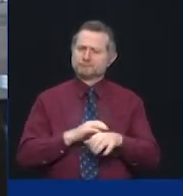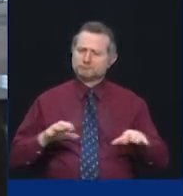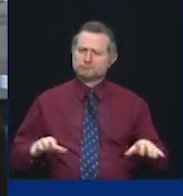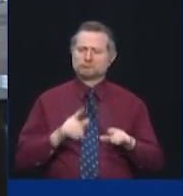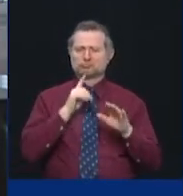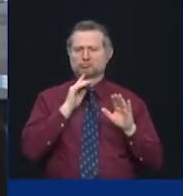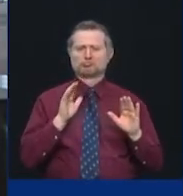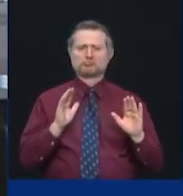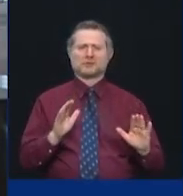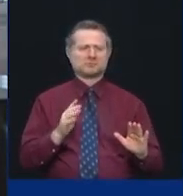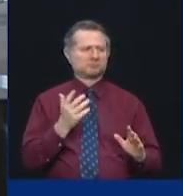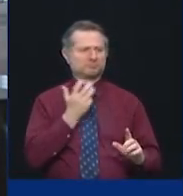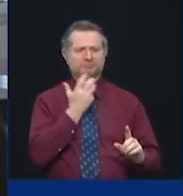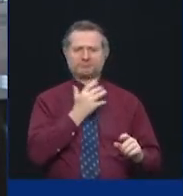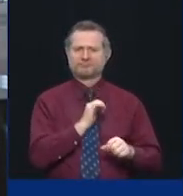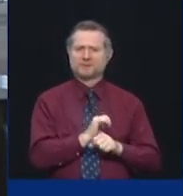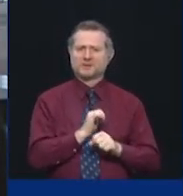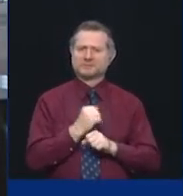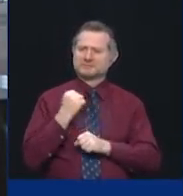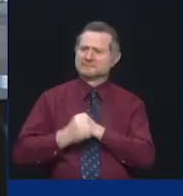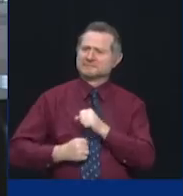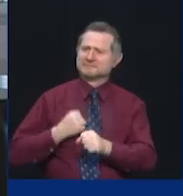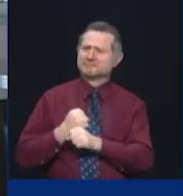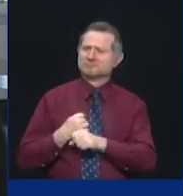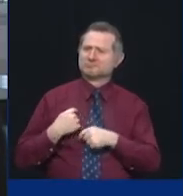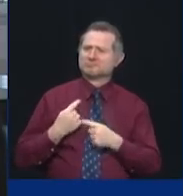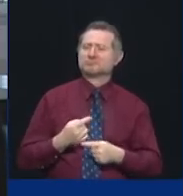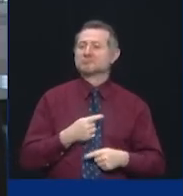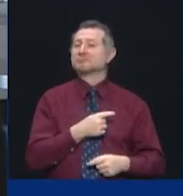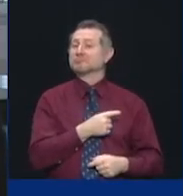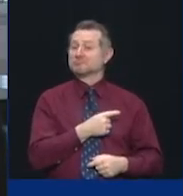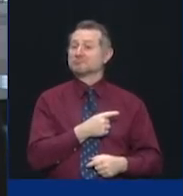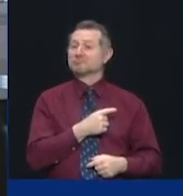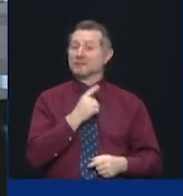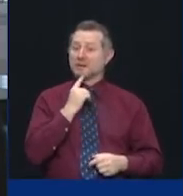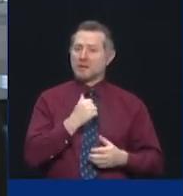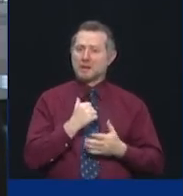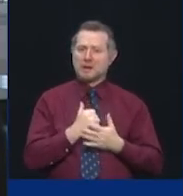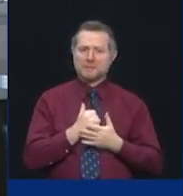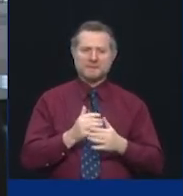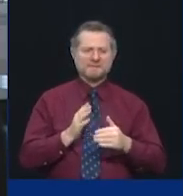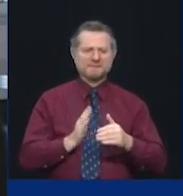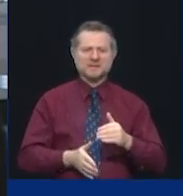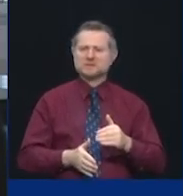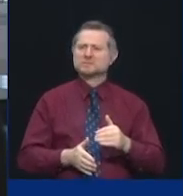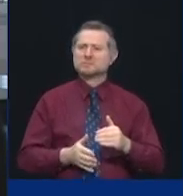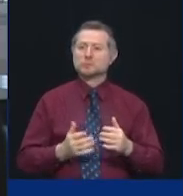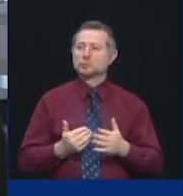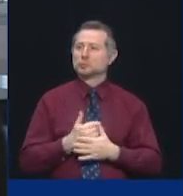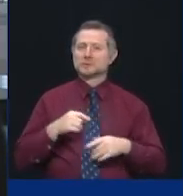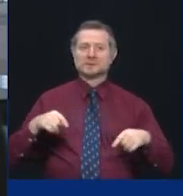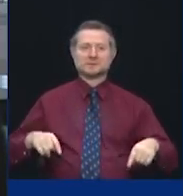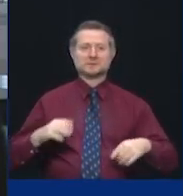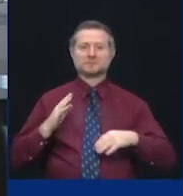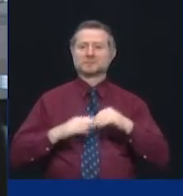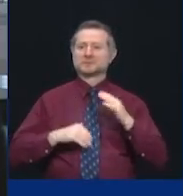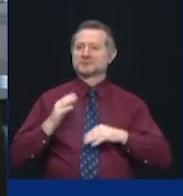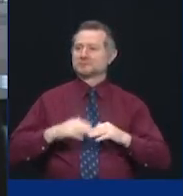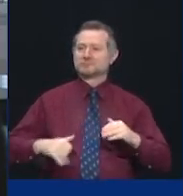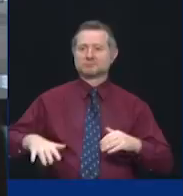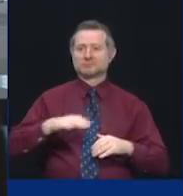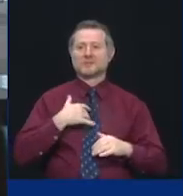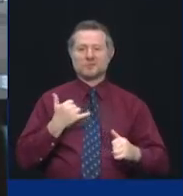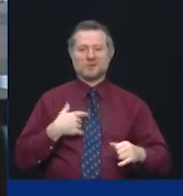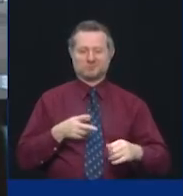just with completing an entirely new facility that we opened today, but also